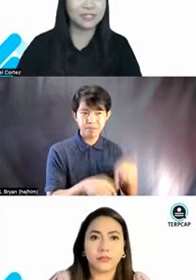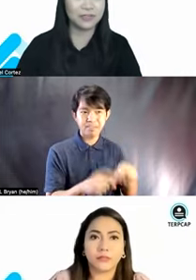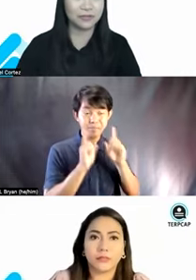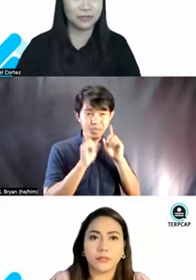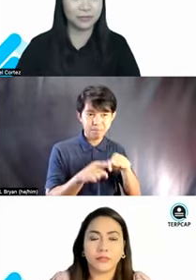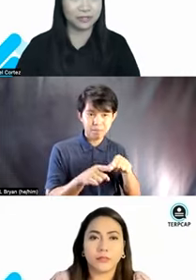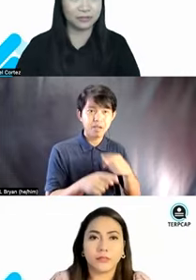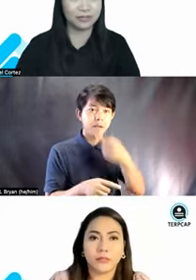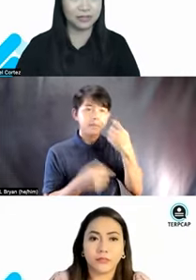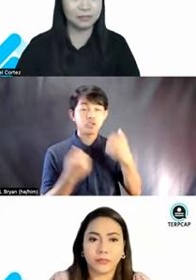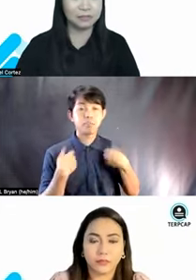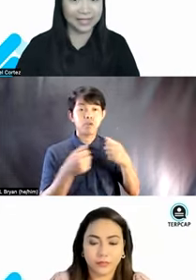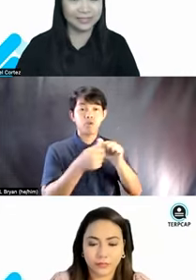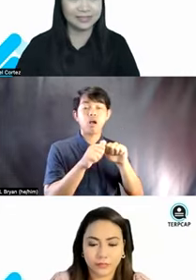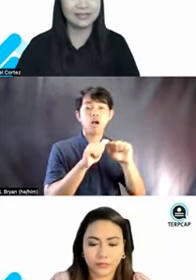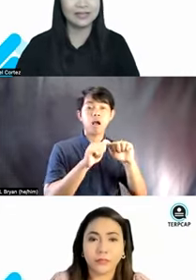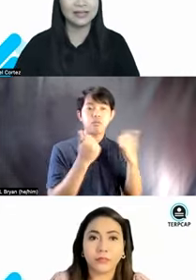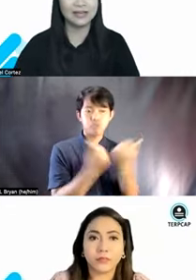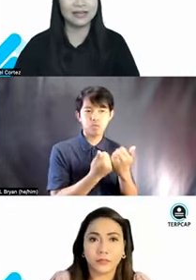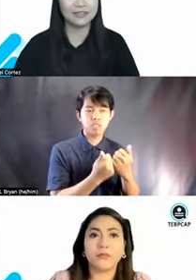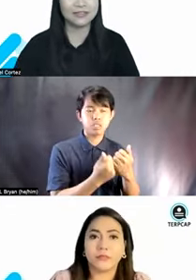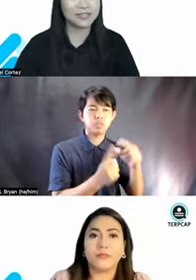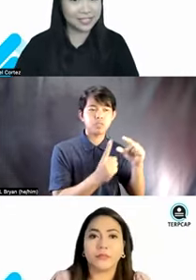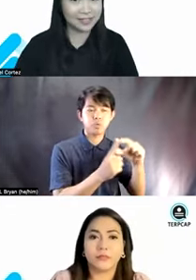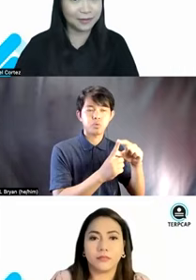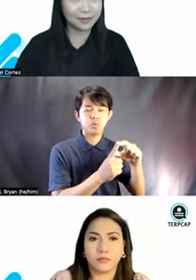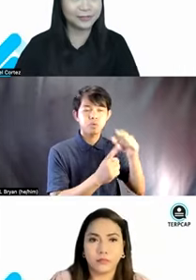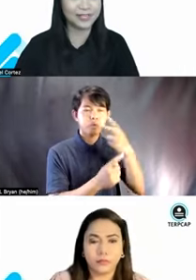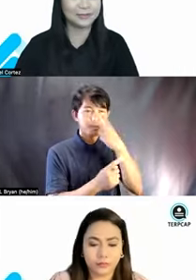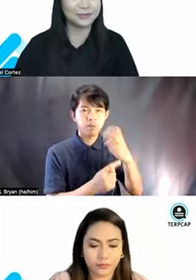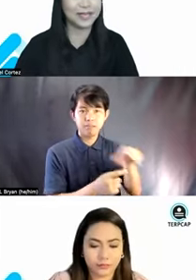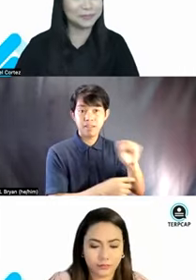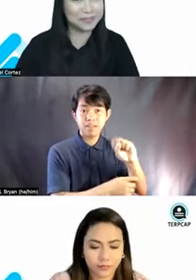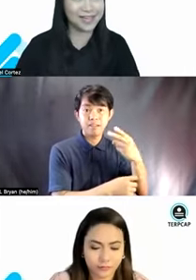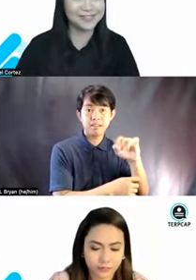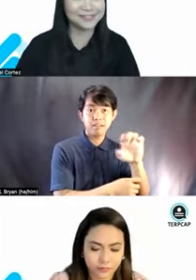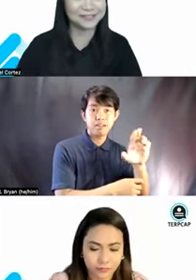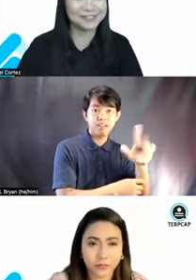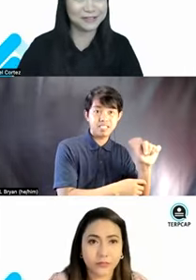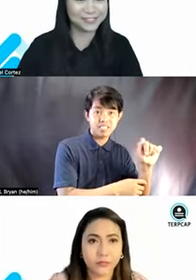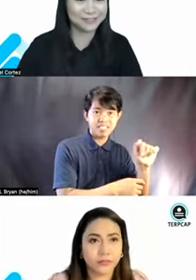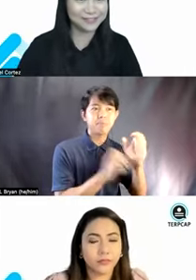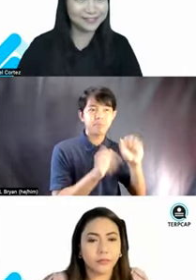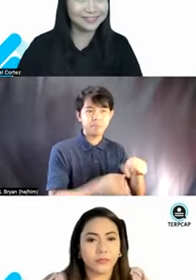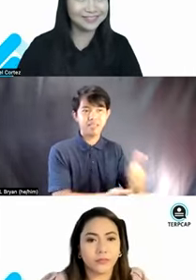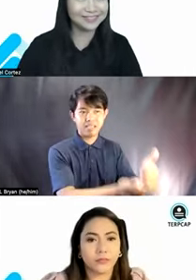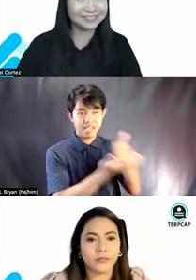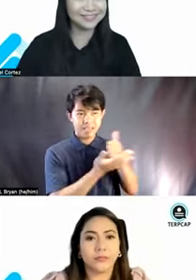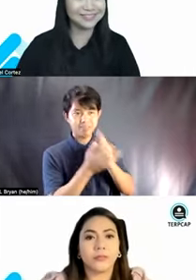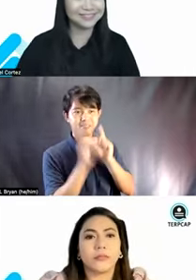association of the word, uh, blind. Uh, Sheila, would you like to help me answer this question?